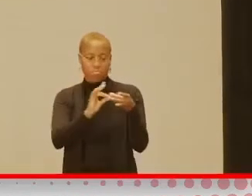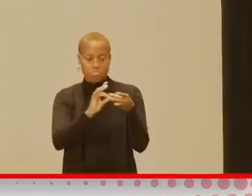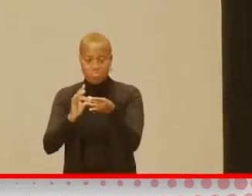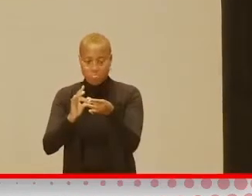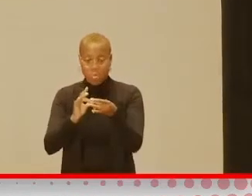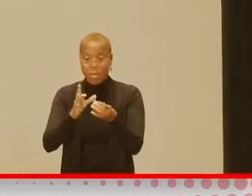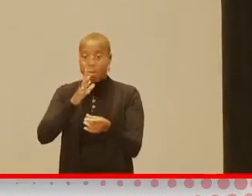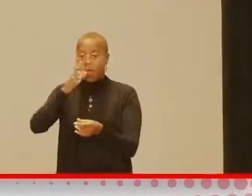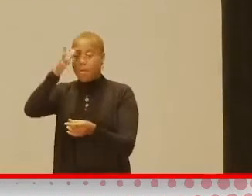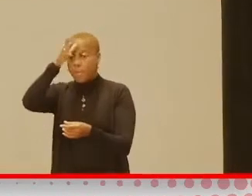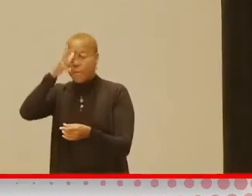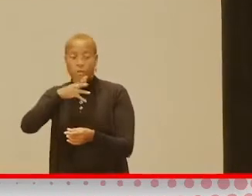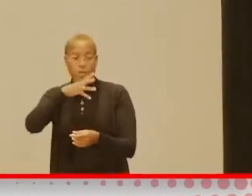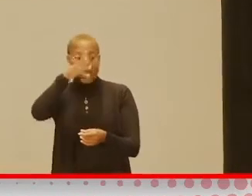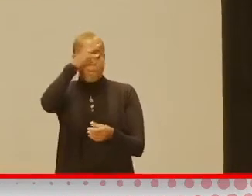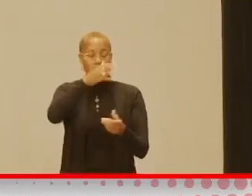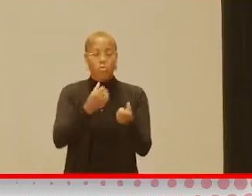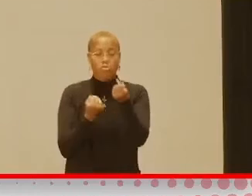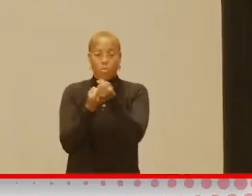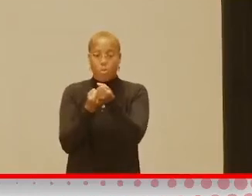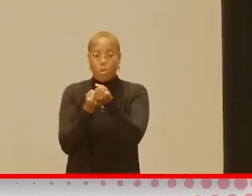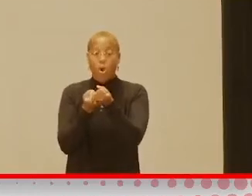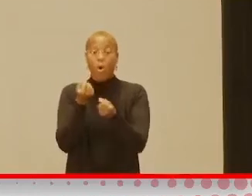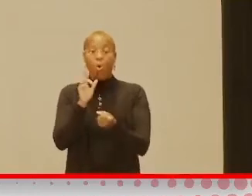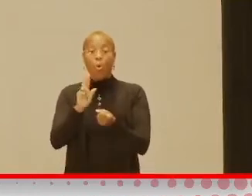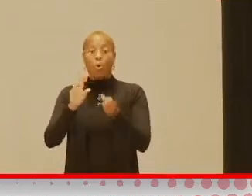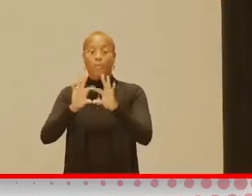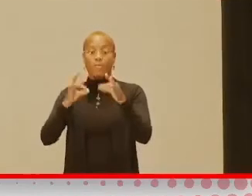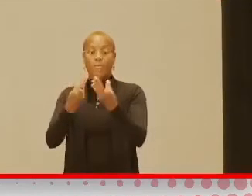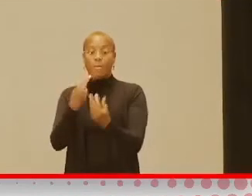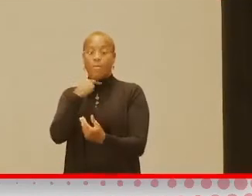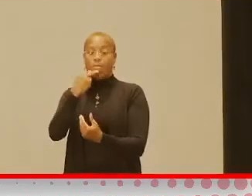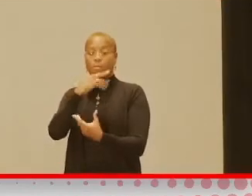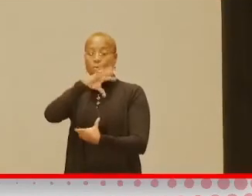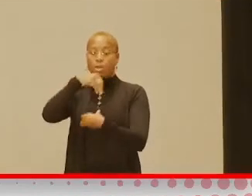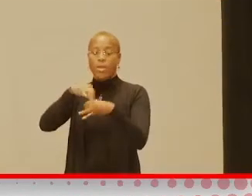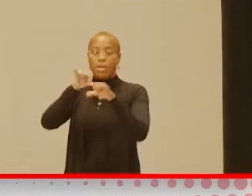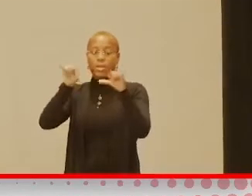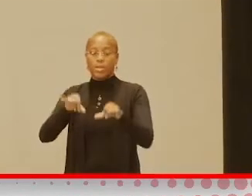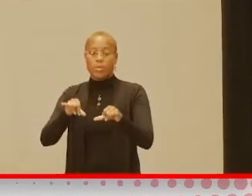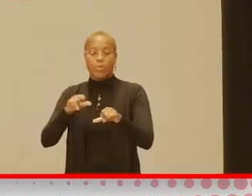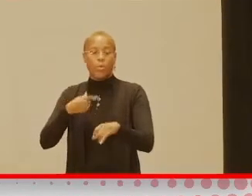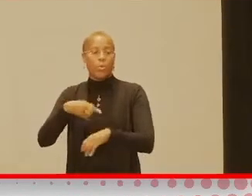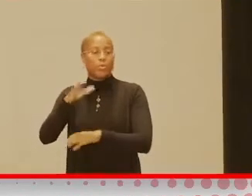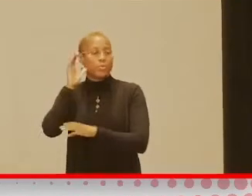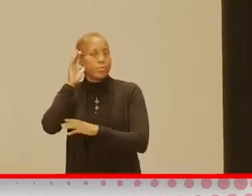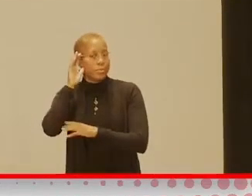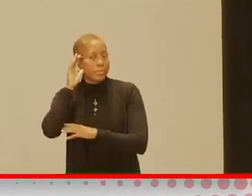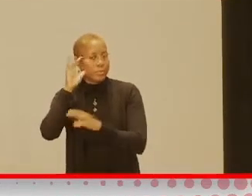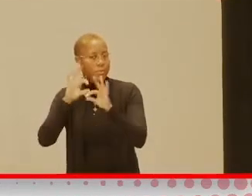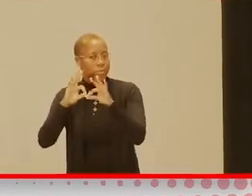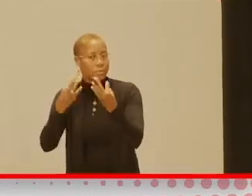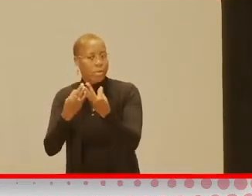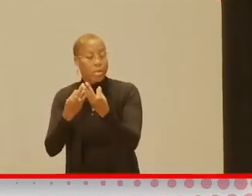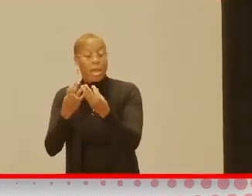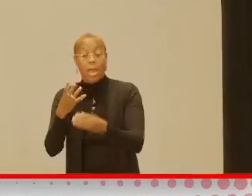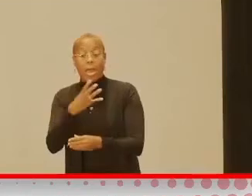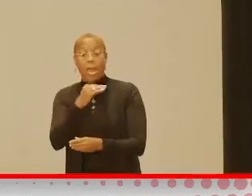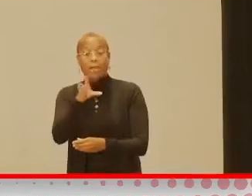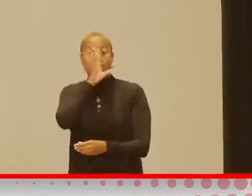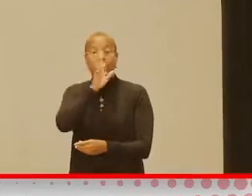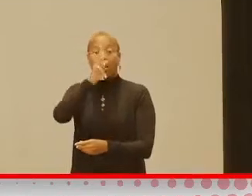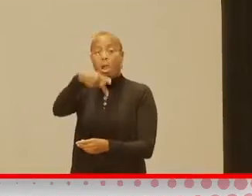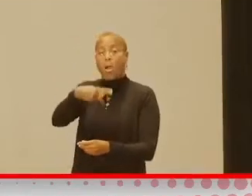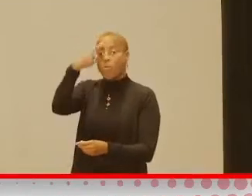And we're also that family voice within the system. We listen to families, and then we also speak on behalf of families